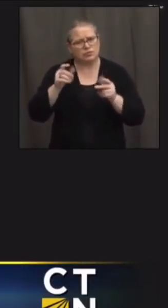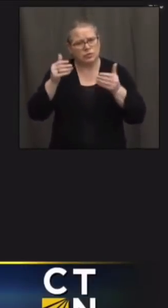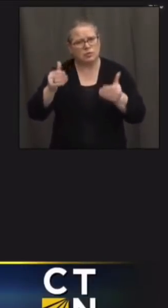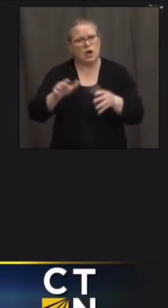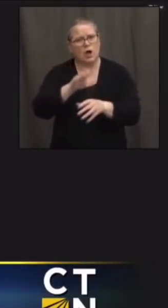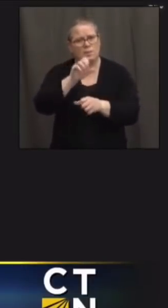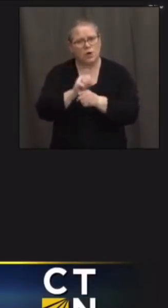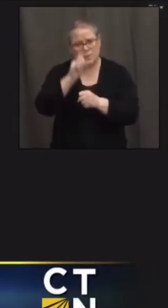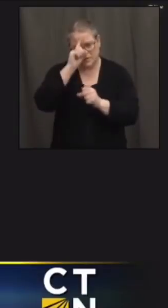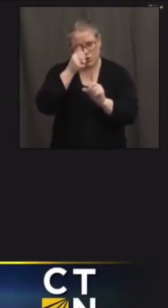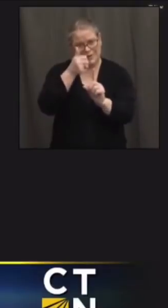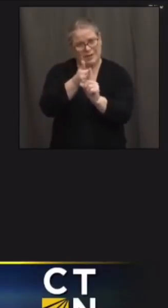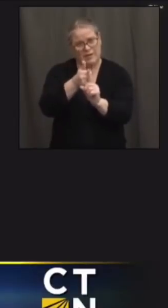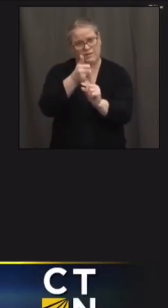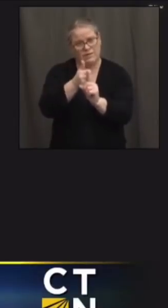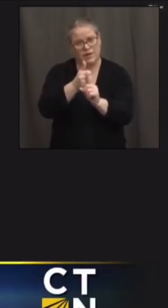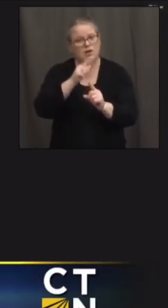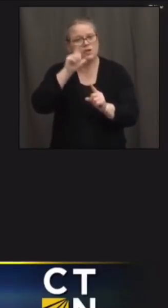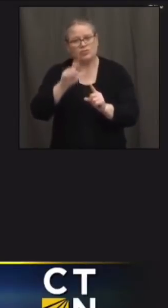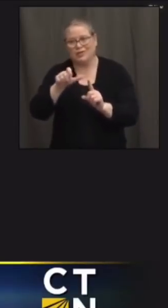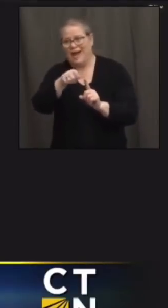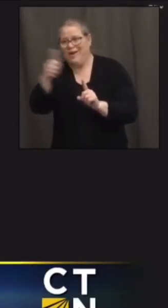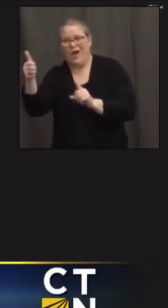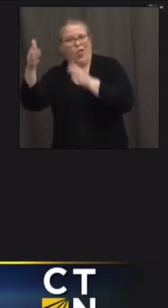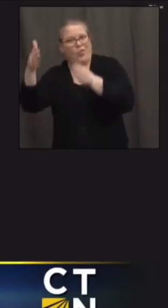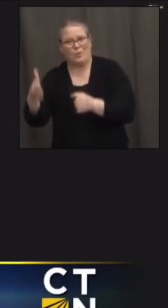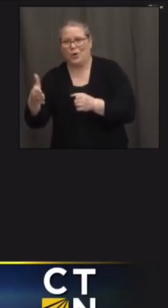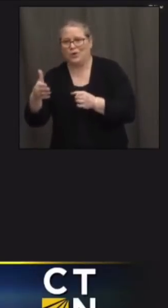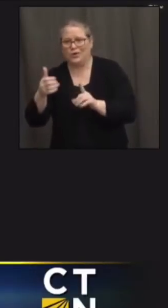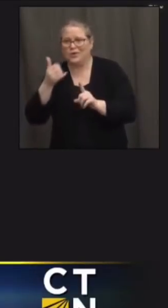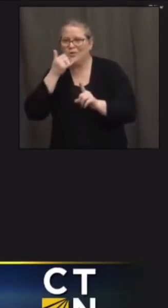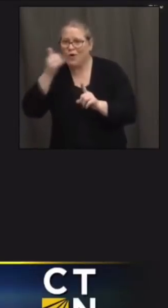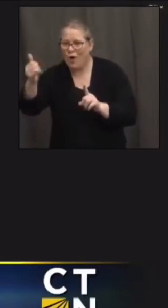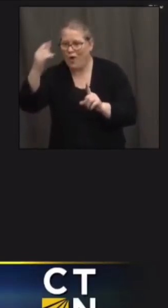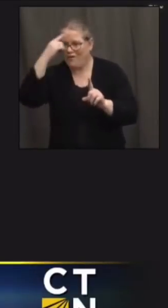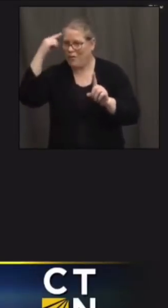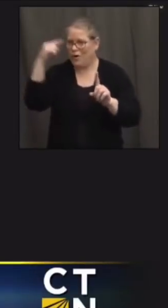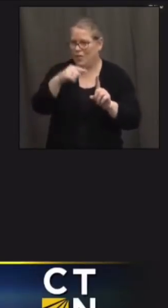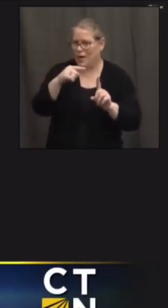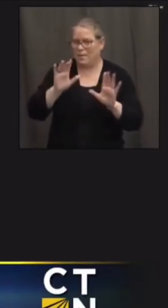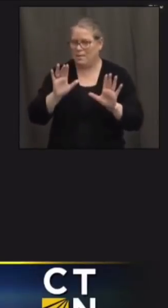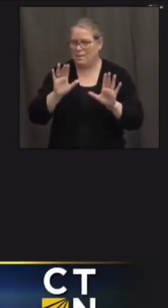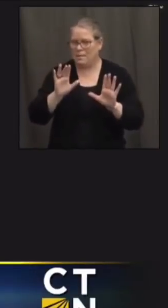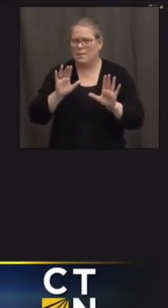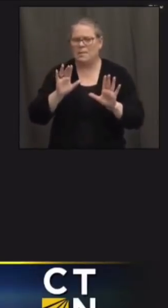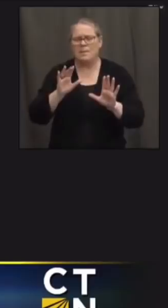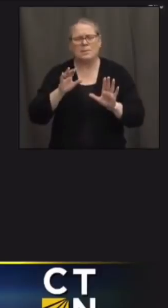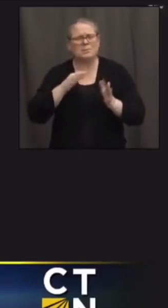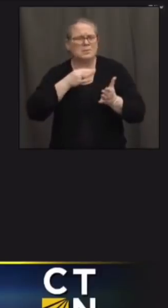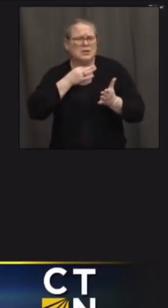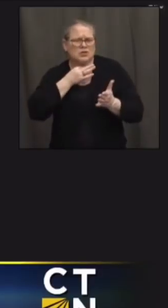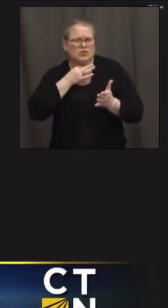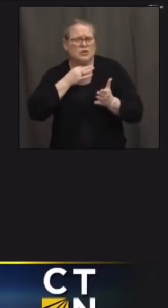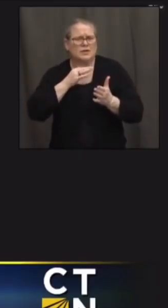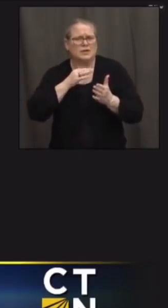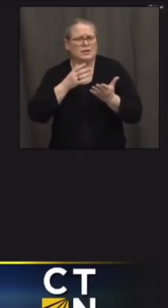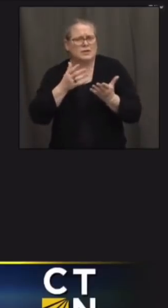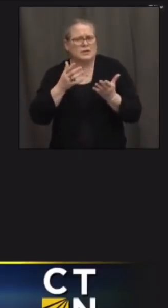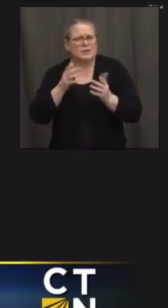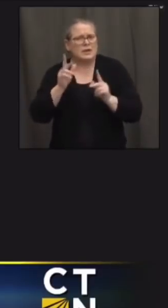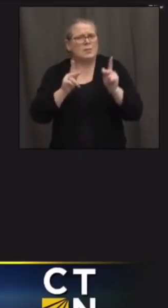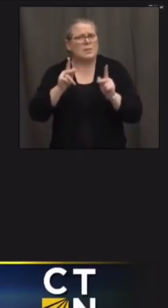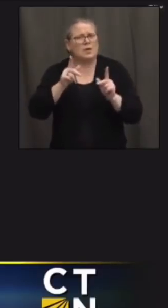they should not have uh somebody else calling in and making the appointment for them i guess i wonder how that would work for for